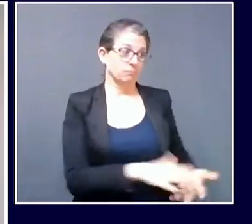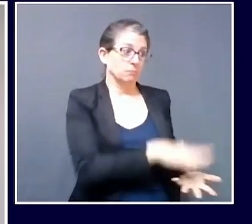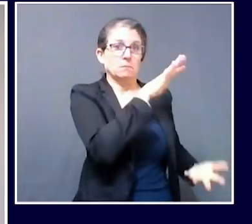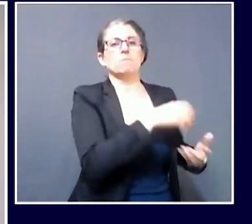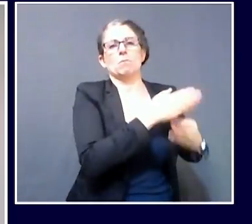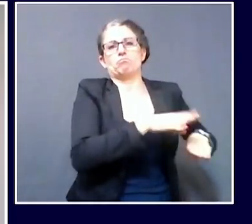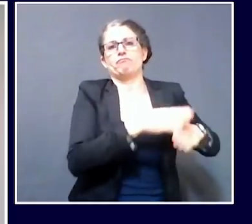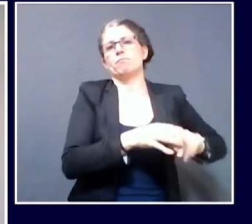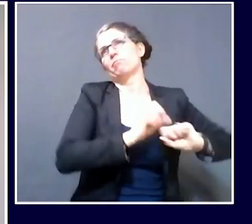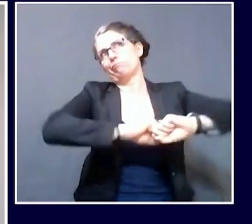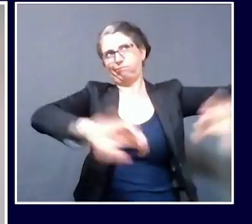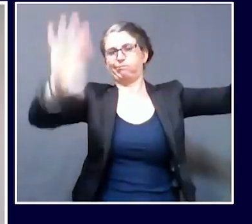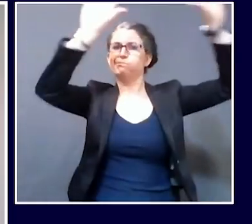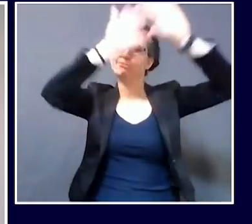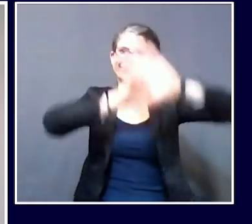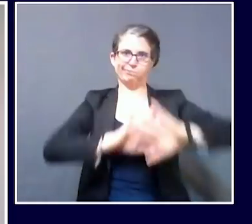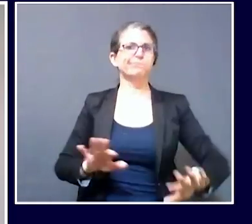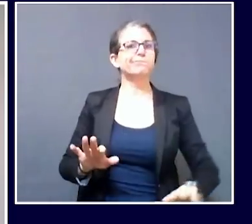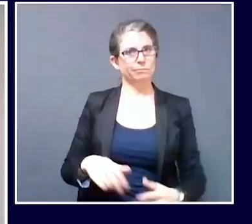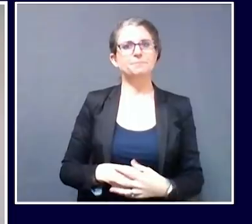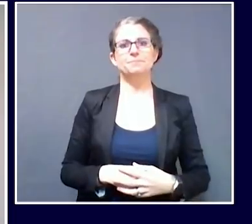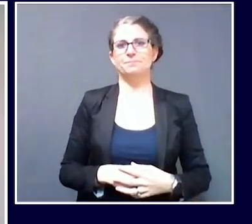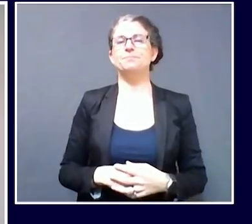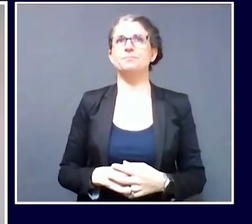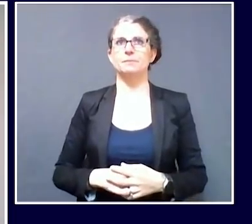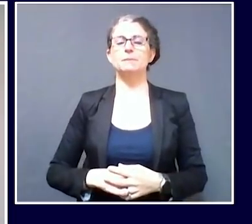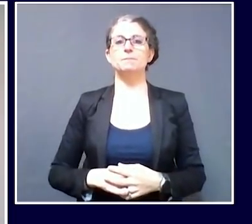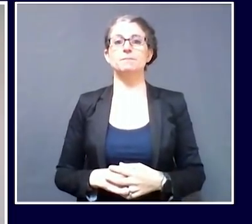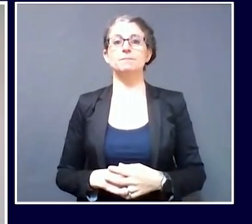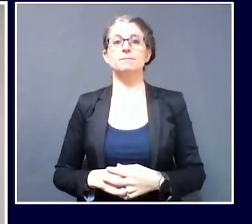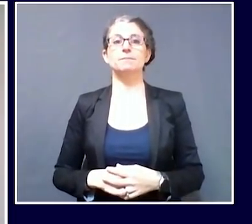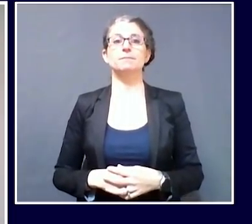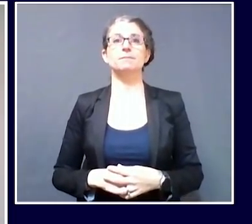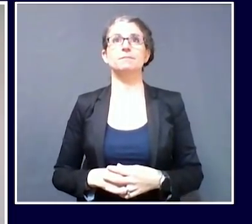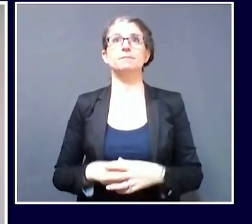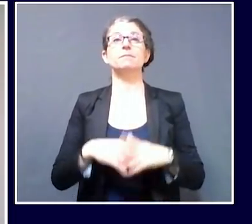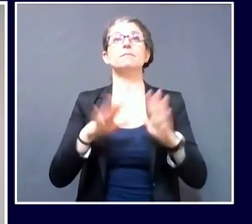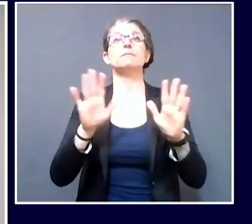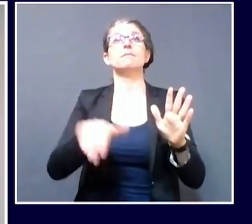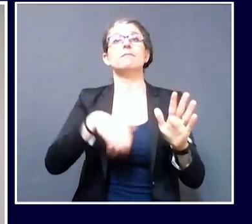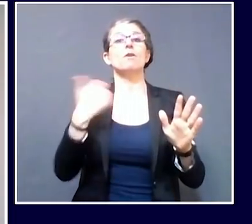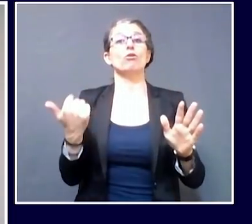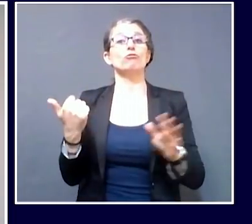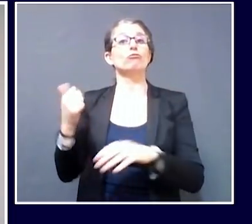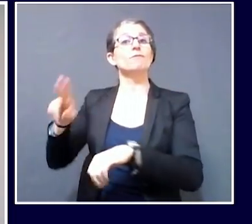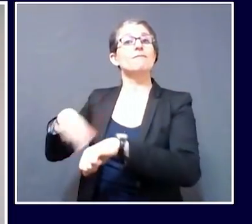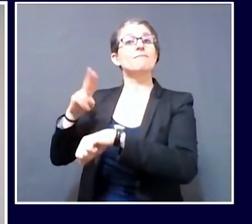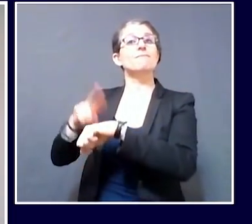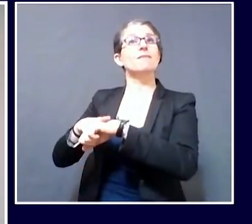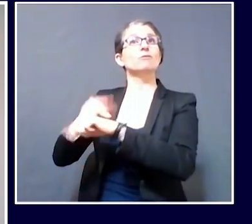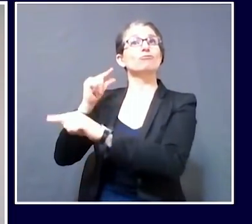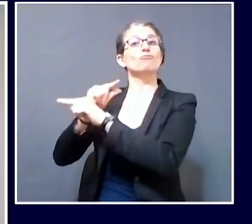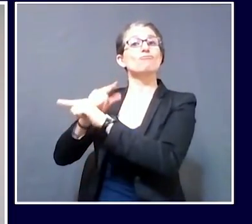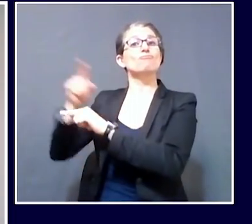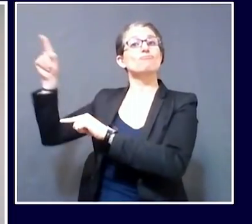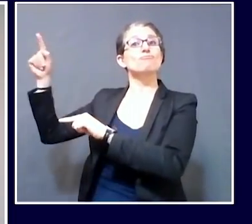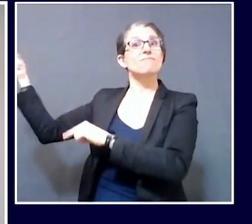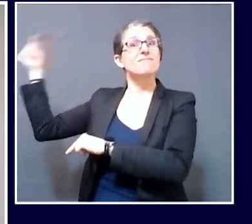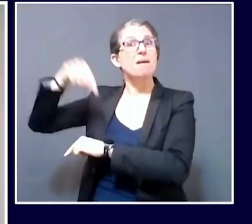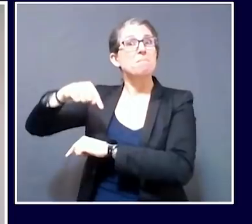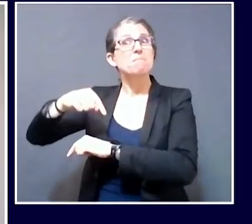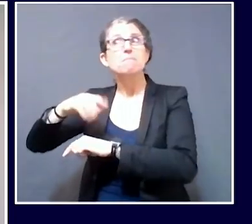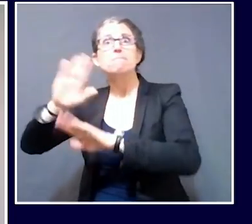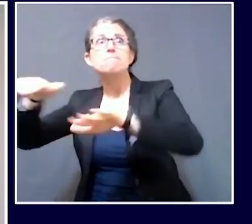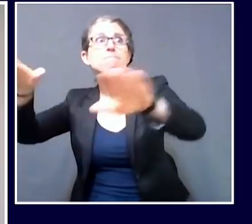I'd next like to turn to the work that our colleagues are doing at the National Guard to undertake fit testing missions